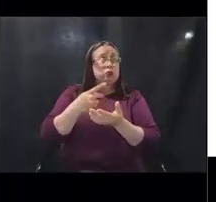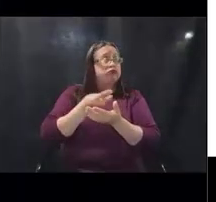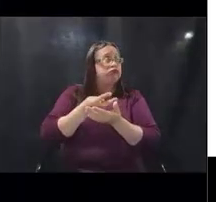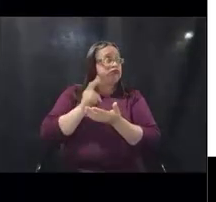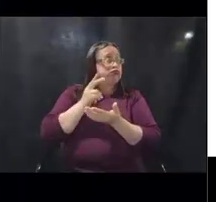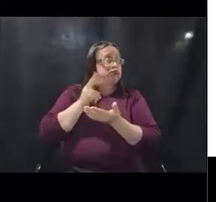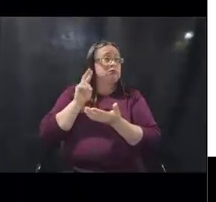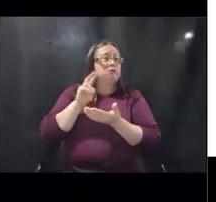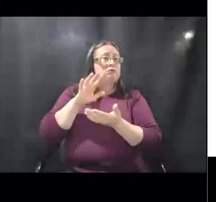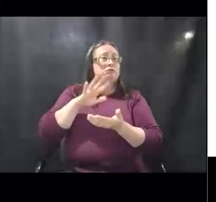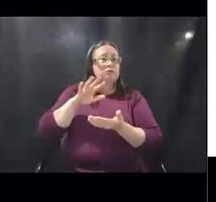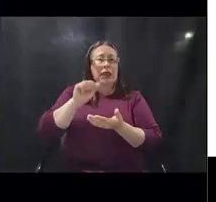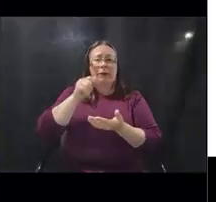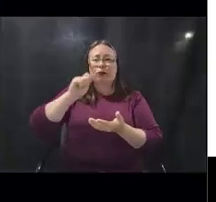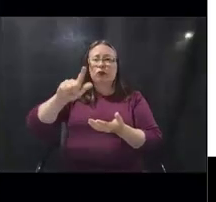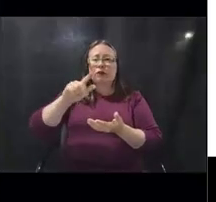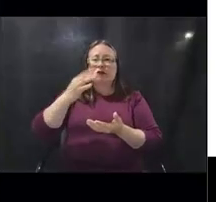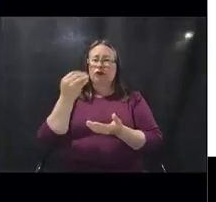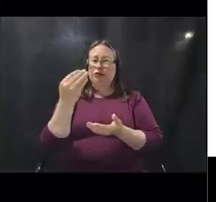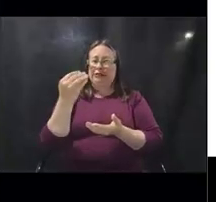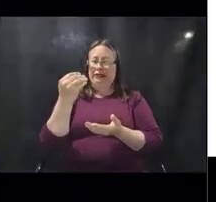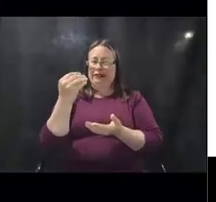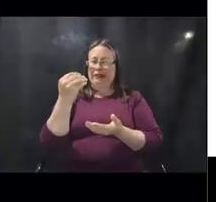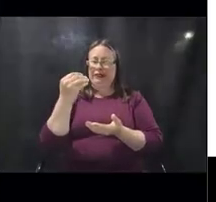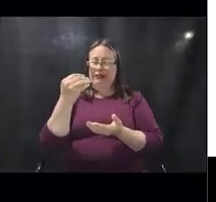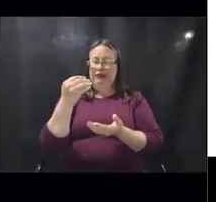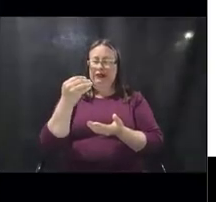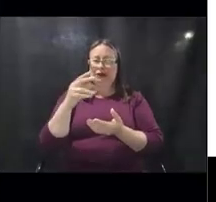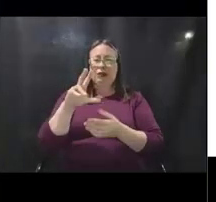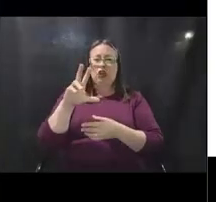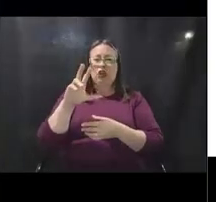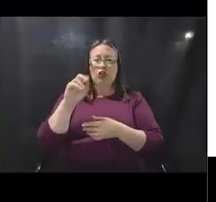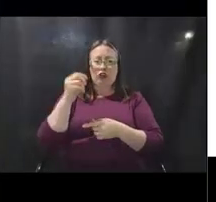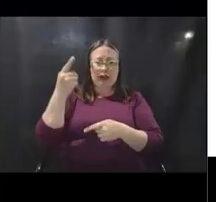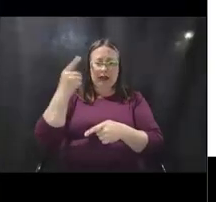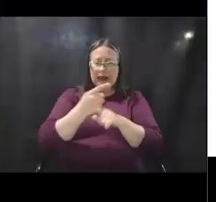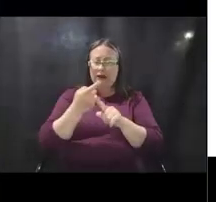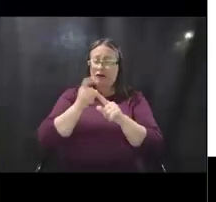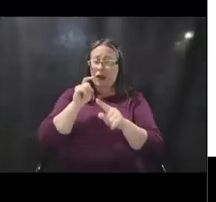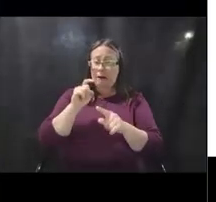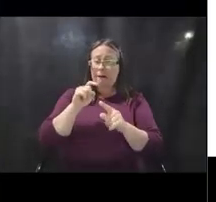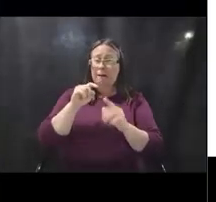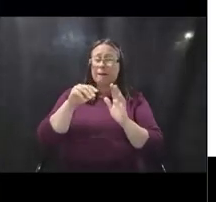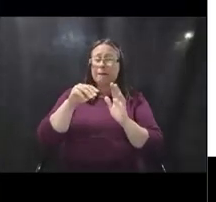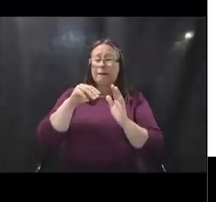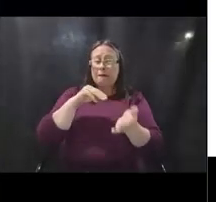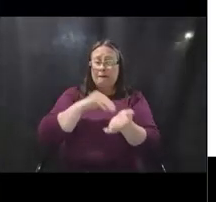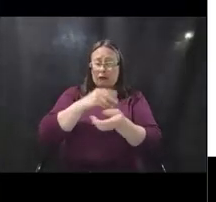due on April 14th, which was 30 days from the issuance of the medical care policy.